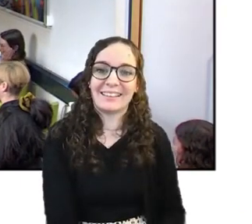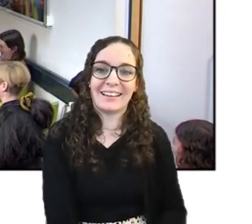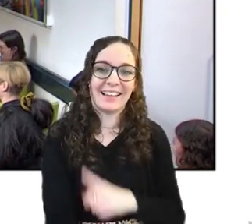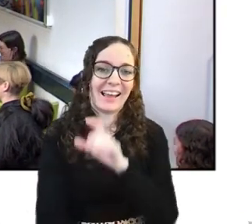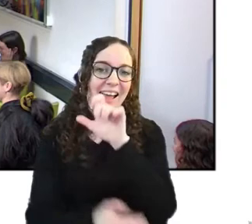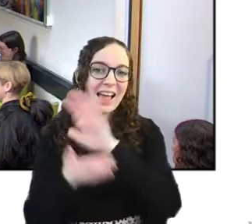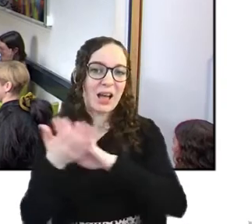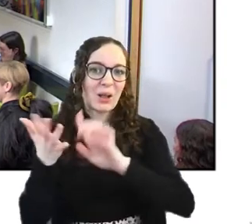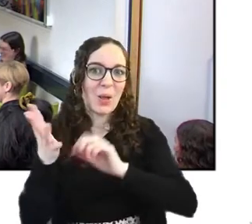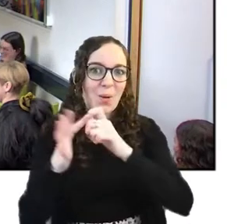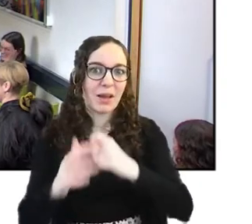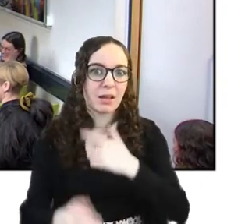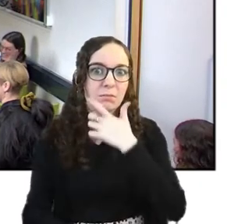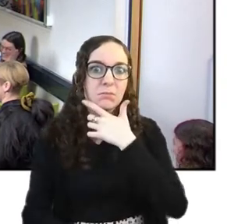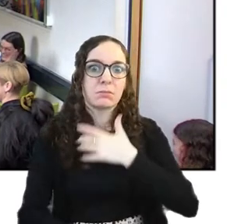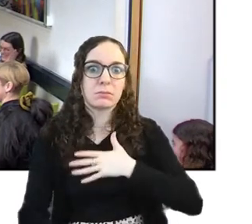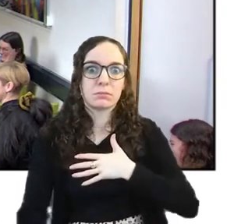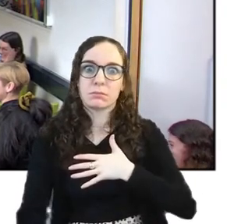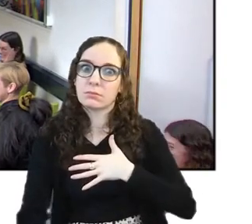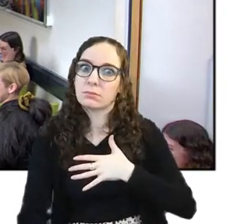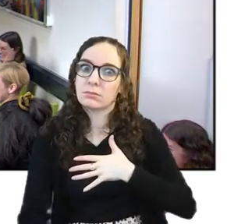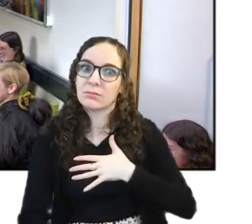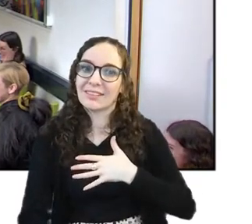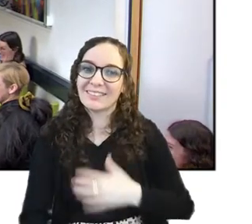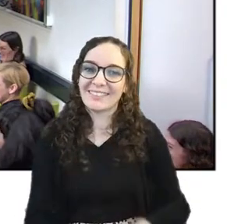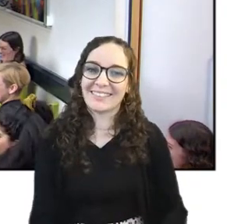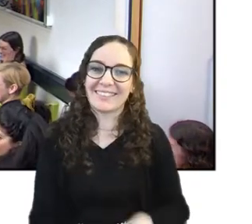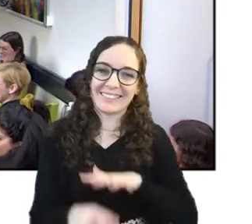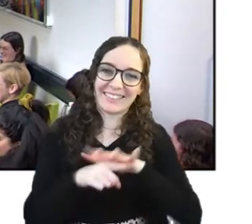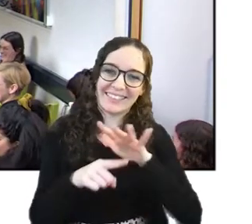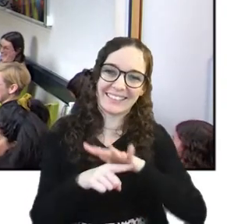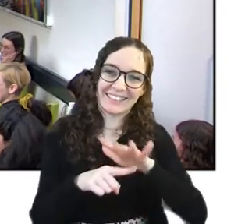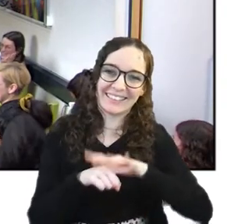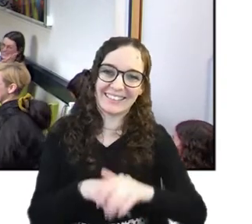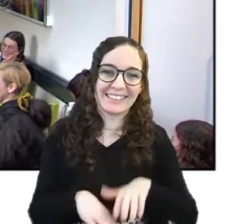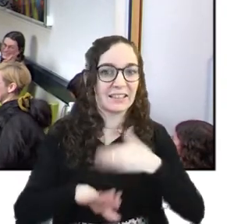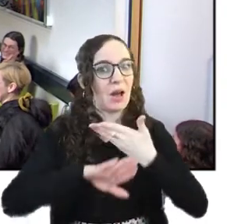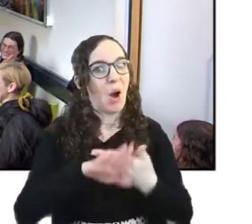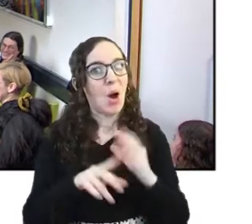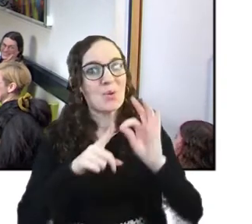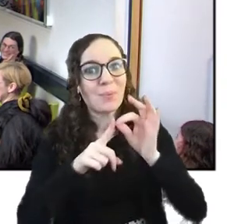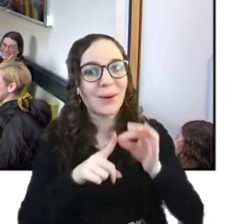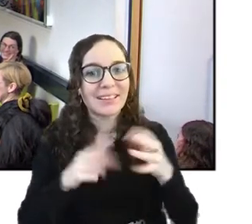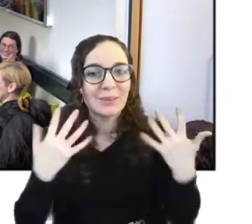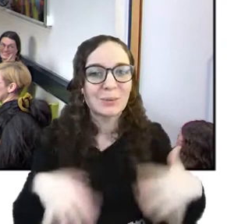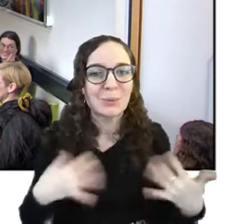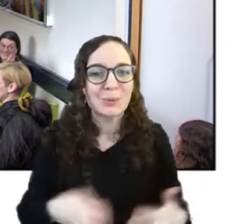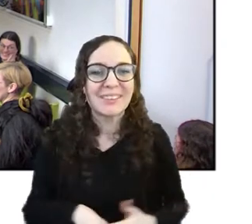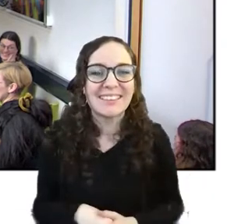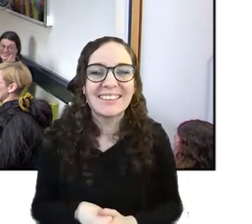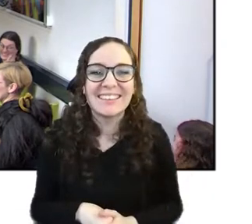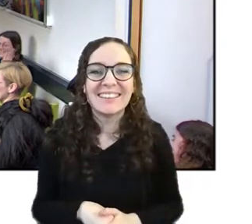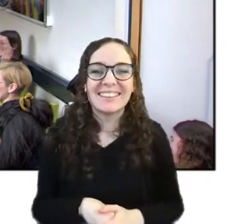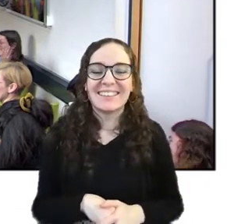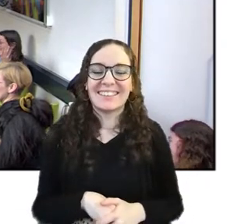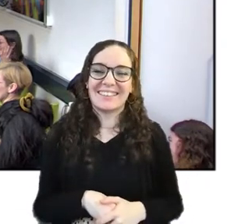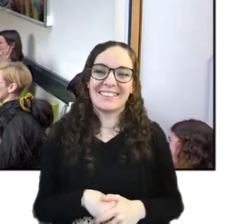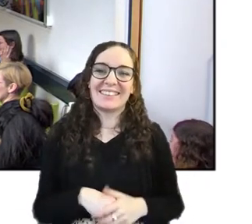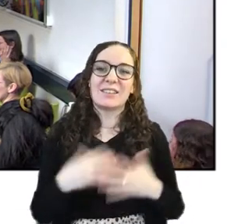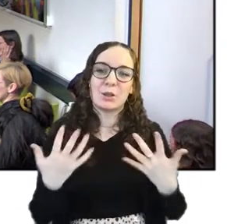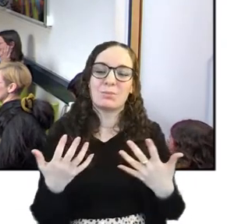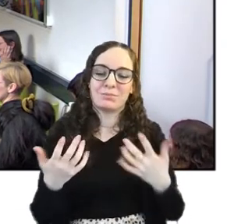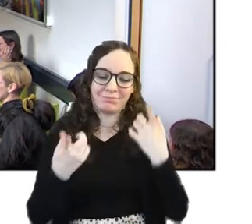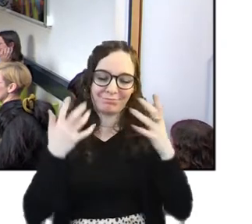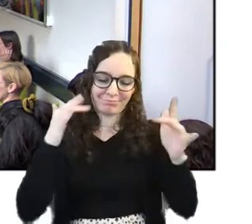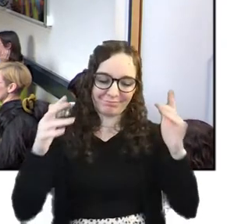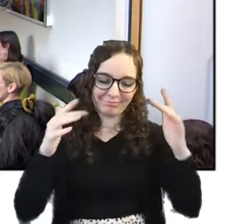so on point and i didn't mean to be um um uh yeah